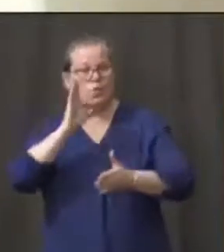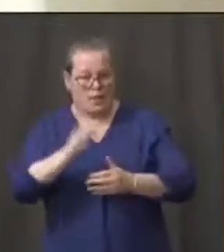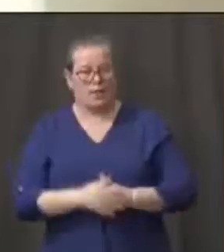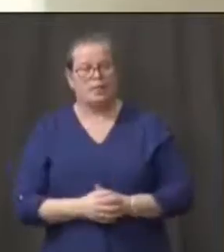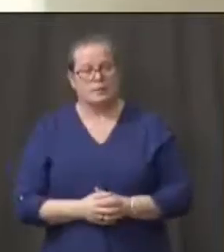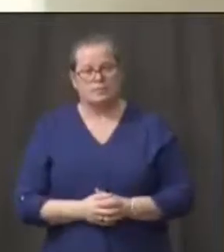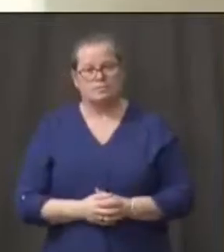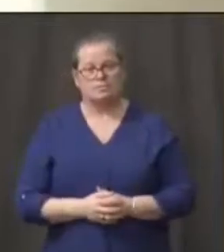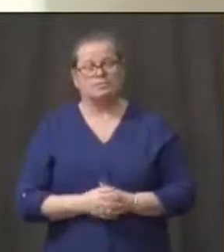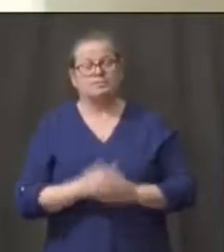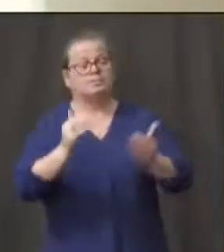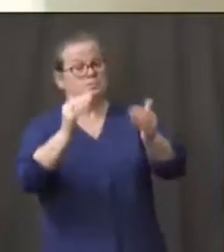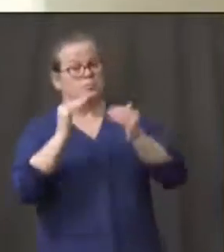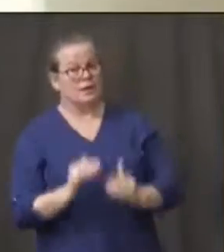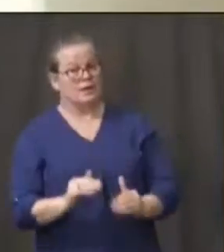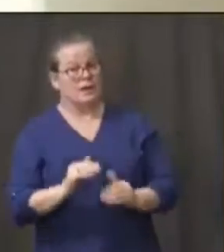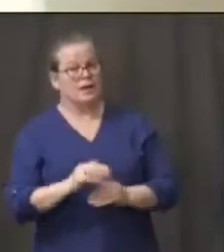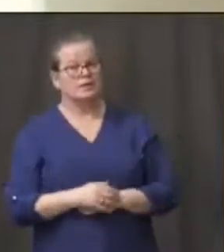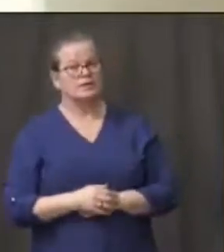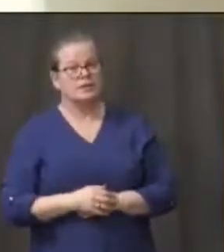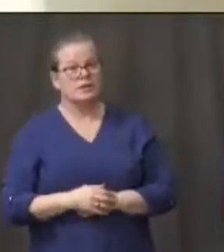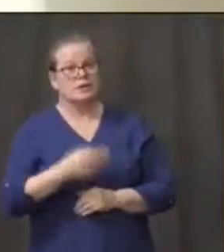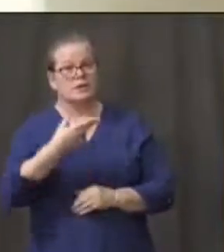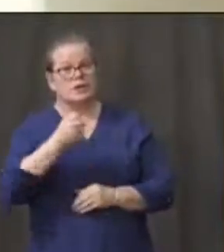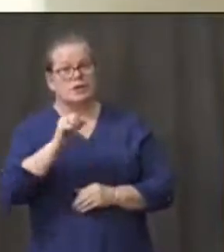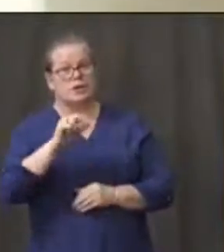Move on next to Hearst Connecticut media.